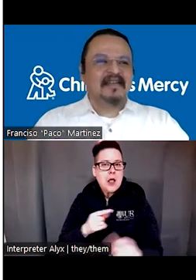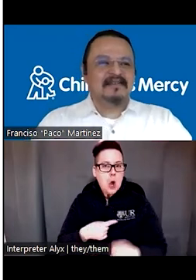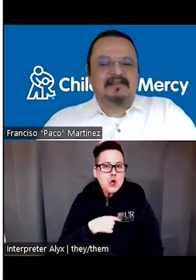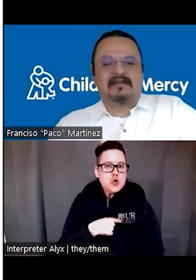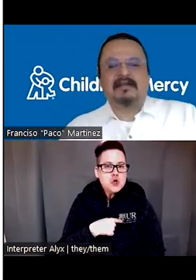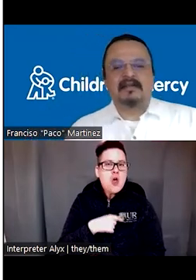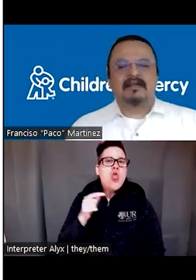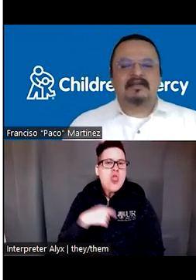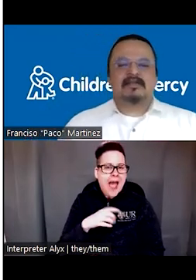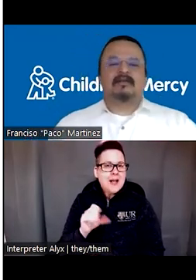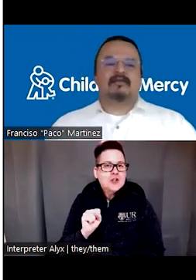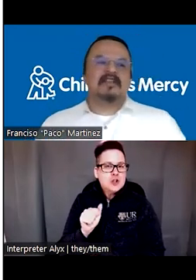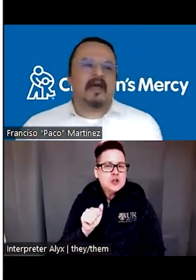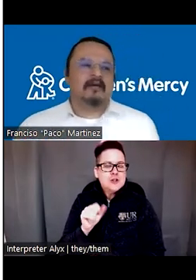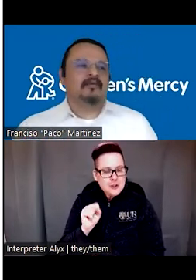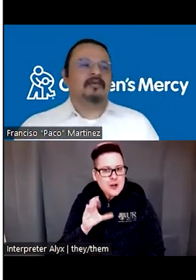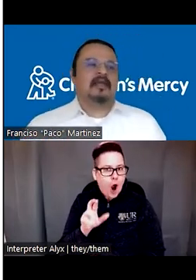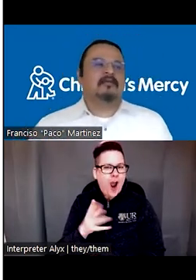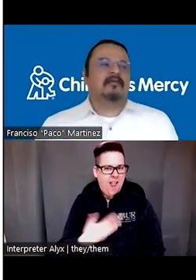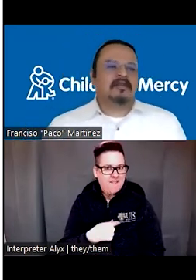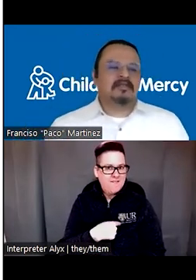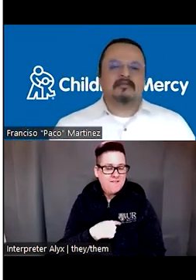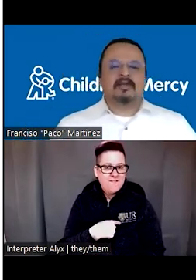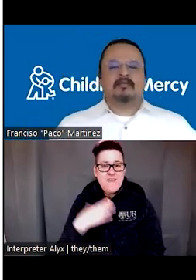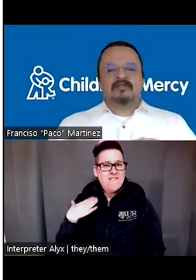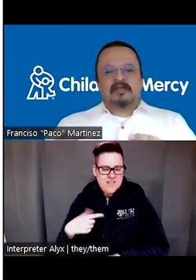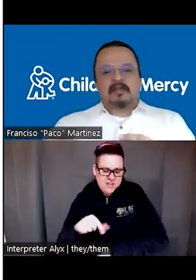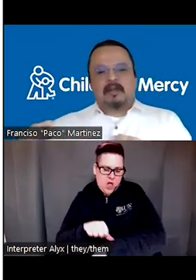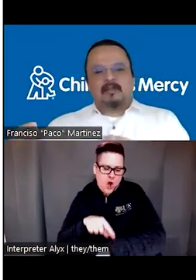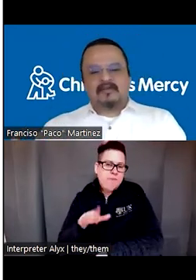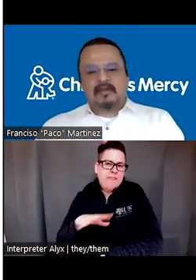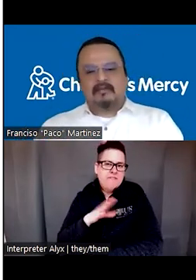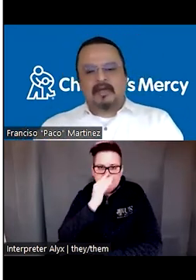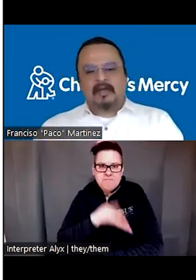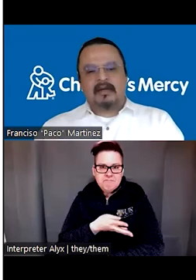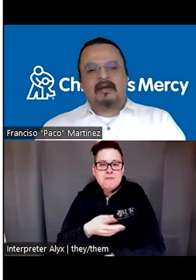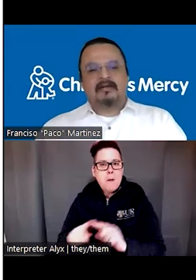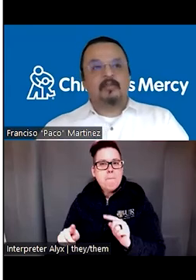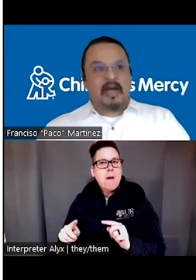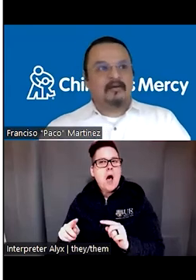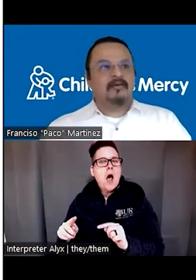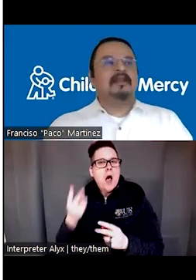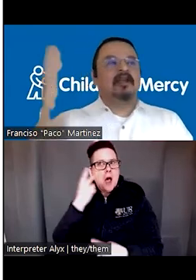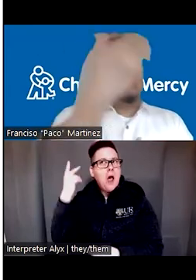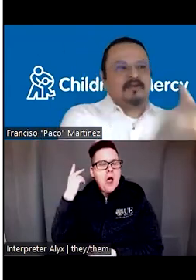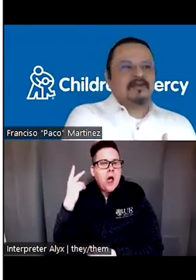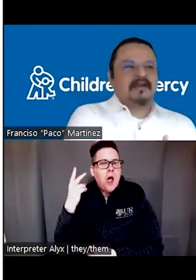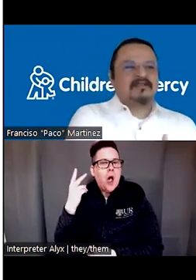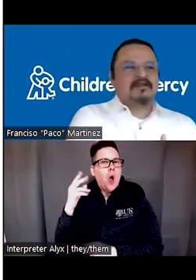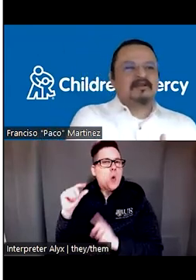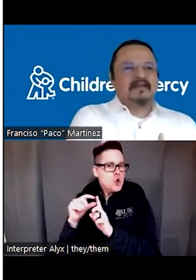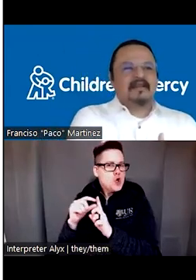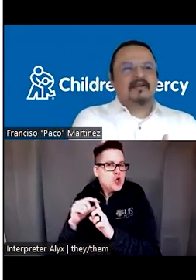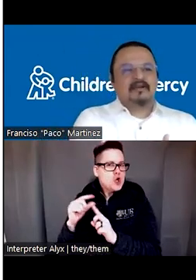They still hurt. So words are powerful and words when we use it in a positive way are also powerful in the opposite